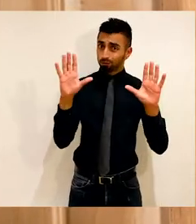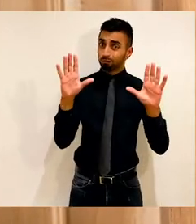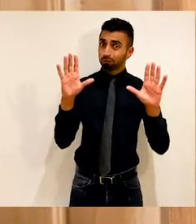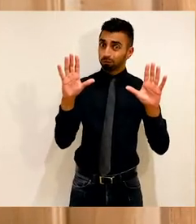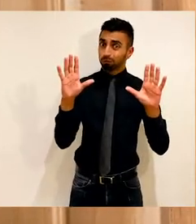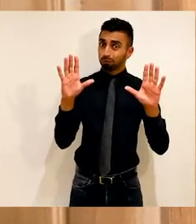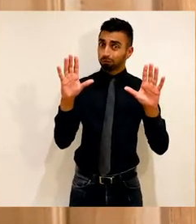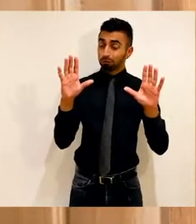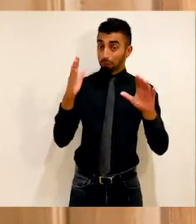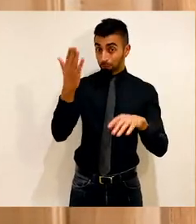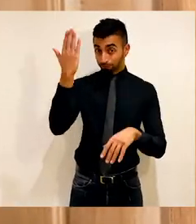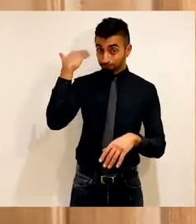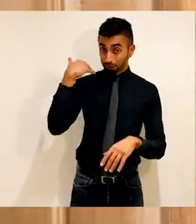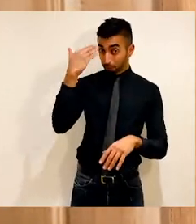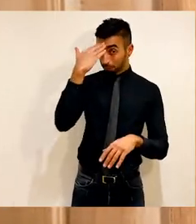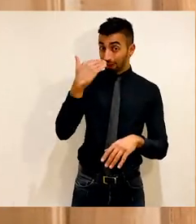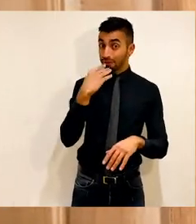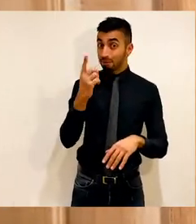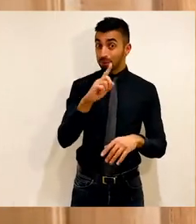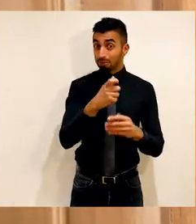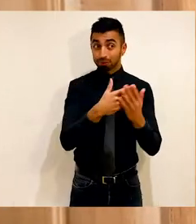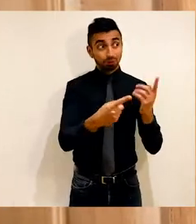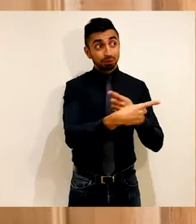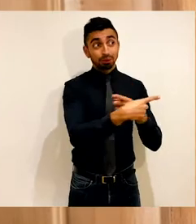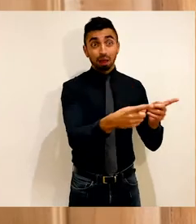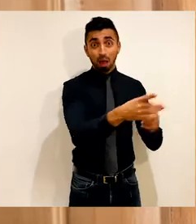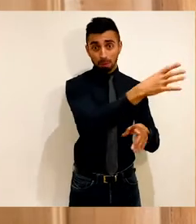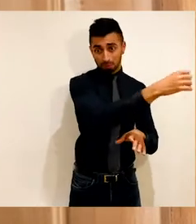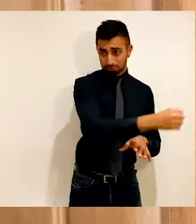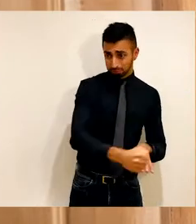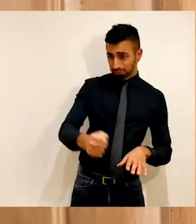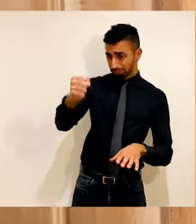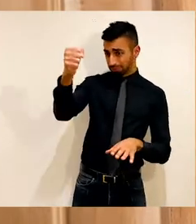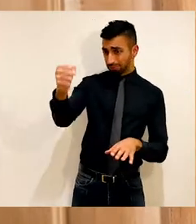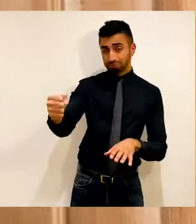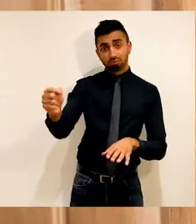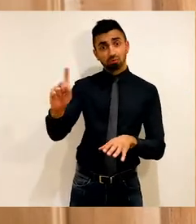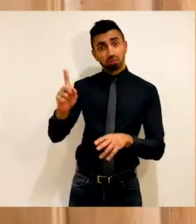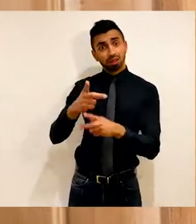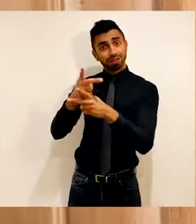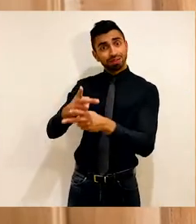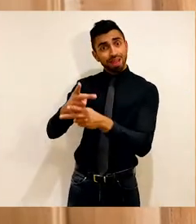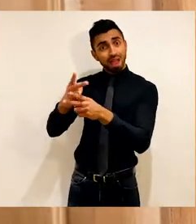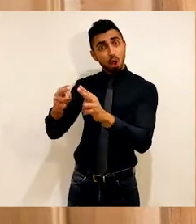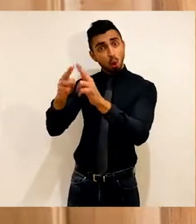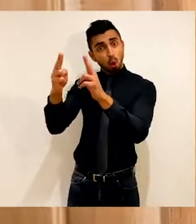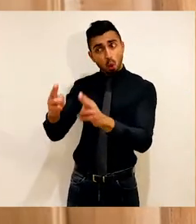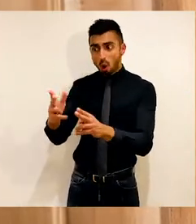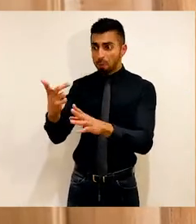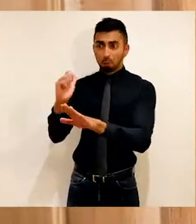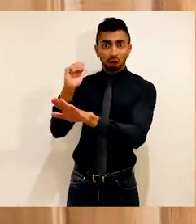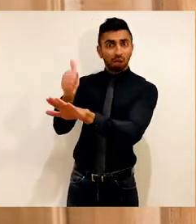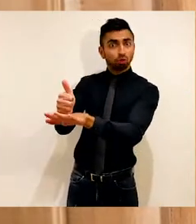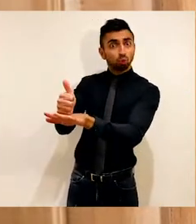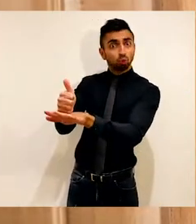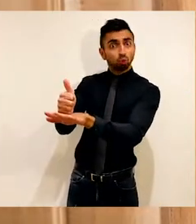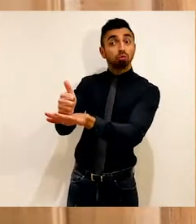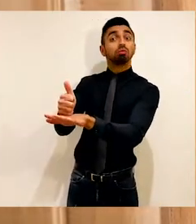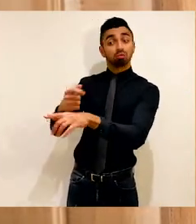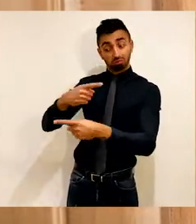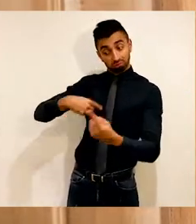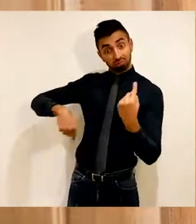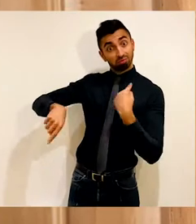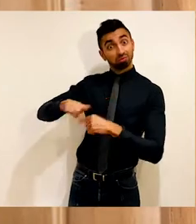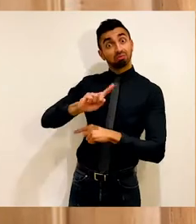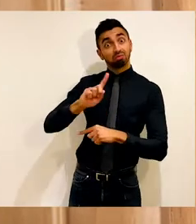burdens on their families and communities and to put them in care homes and institutions. In that time we then built